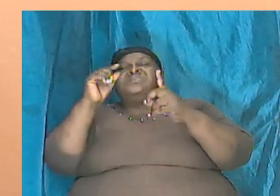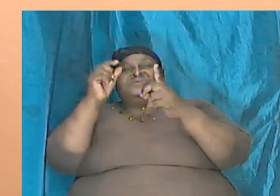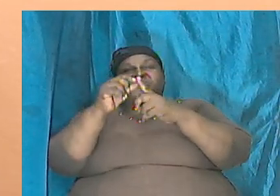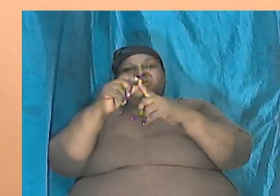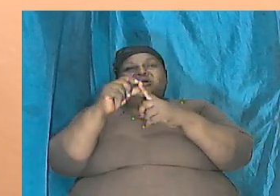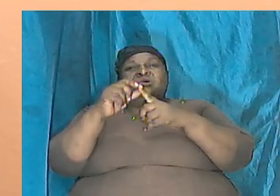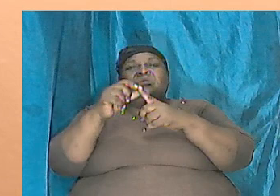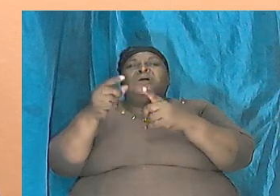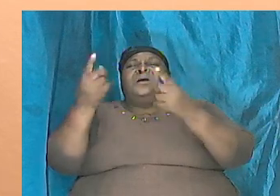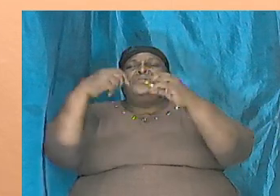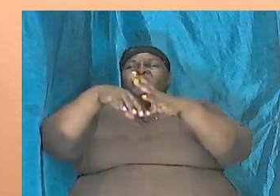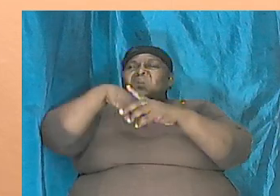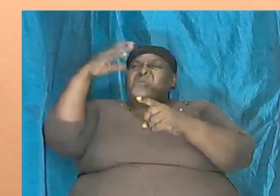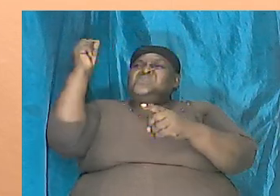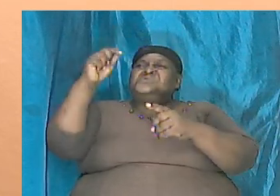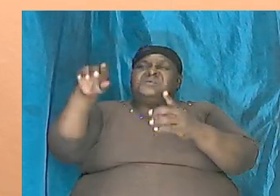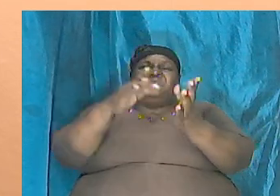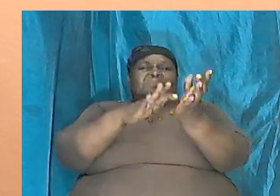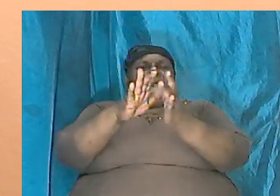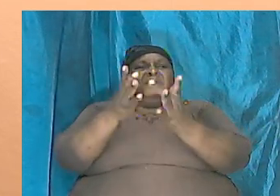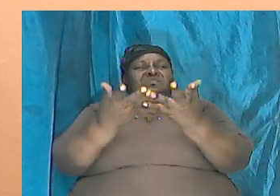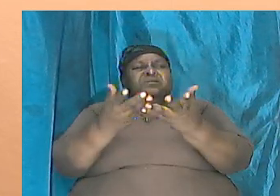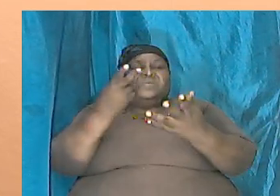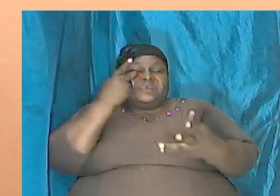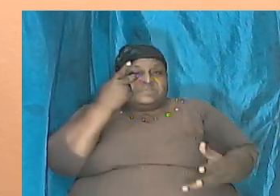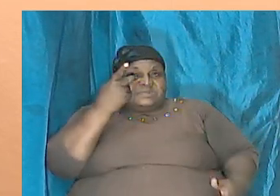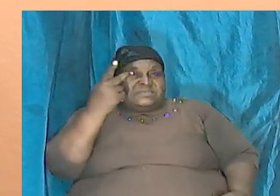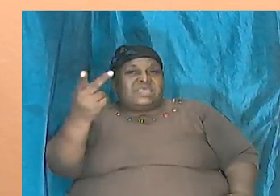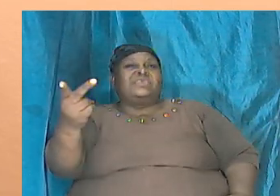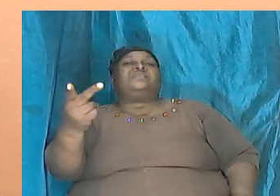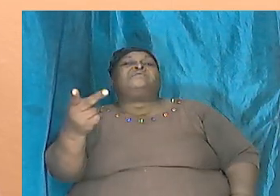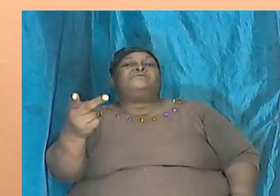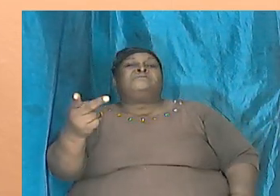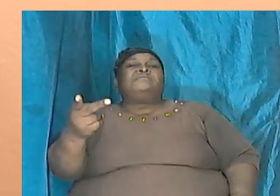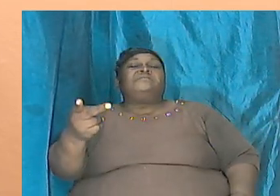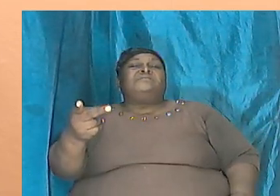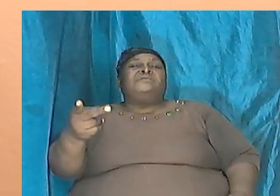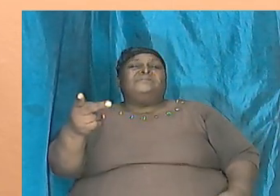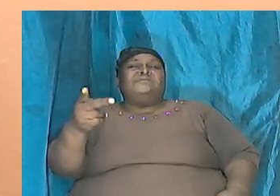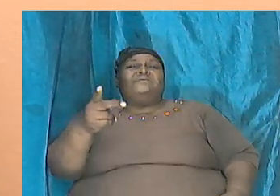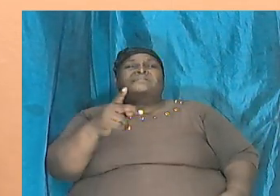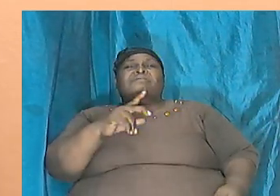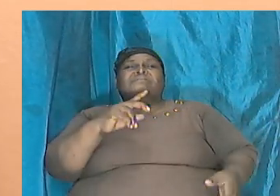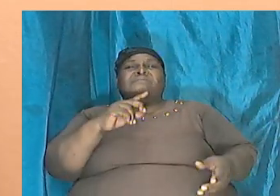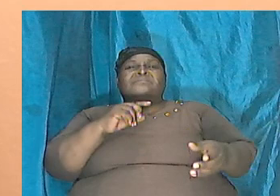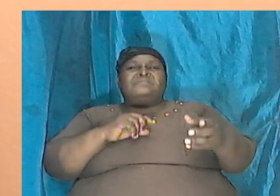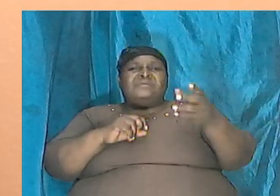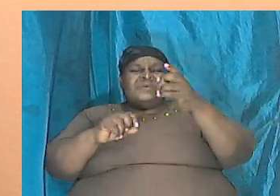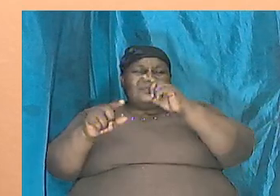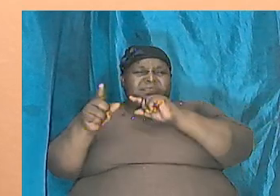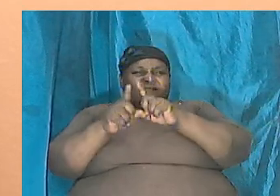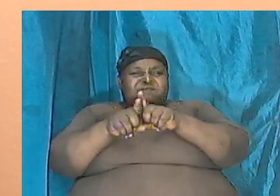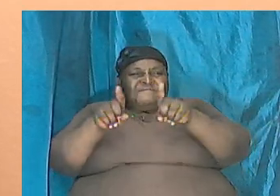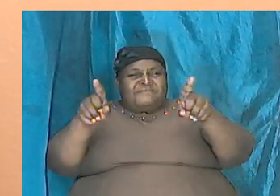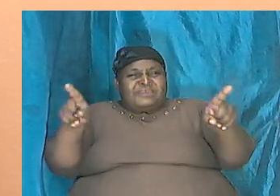out of this book we are seeing that contrary to what these